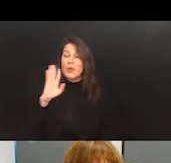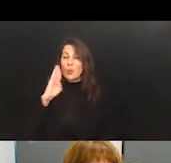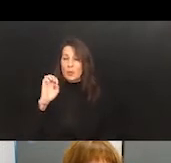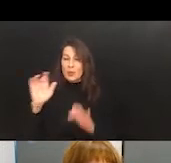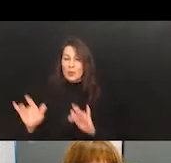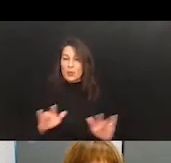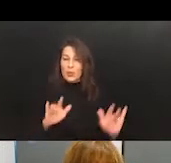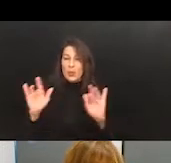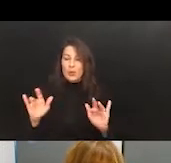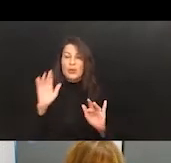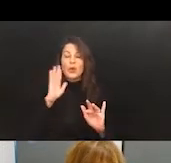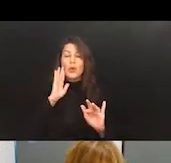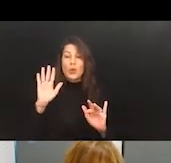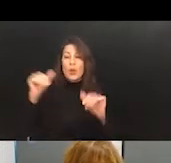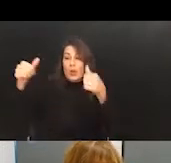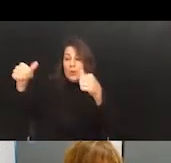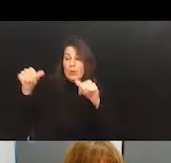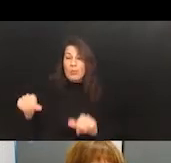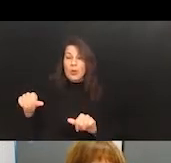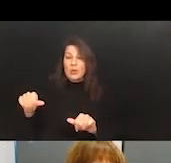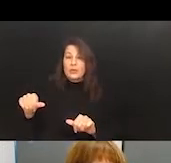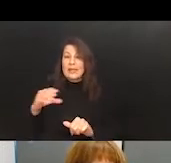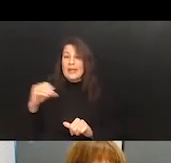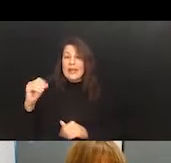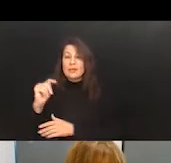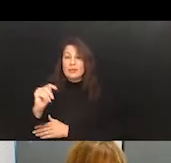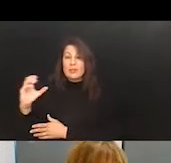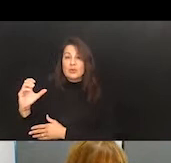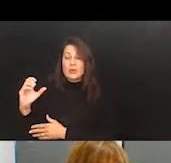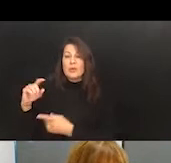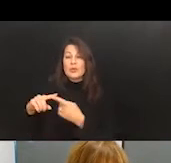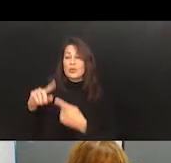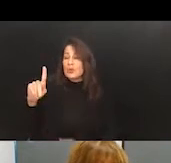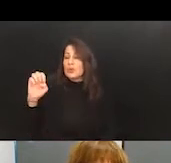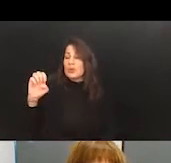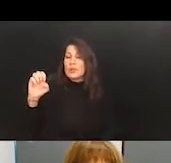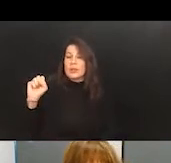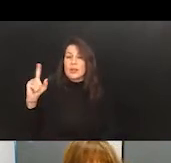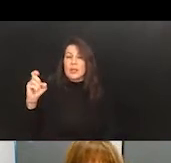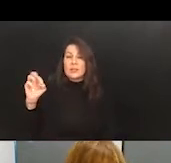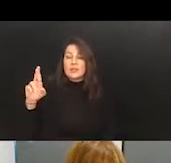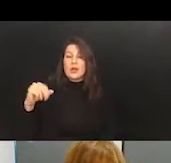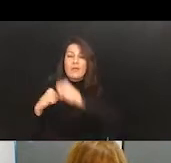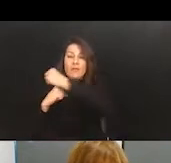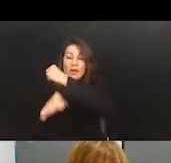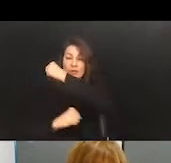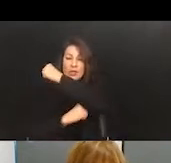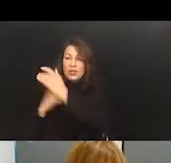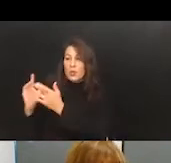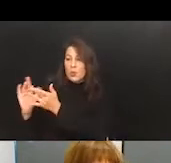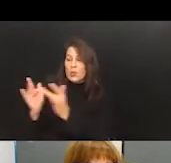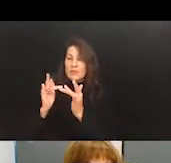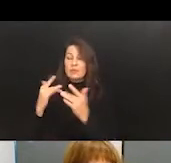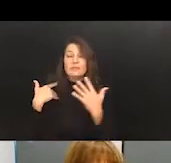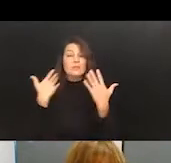We'll post an archive of this webinar and transcript to the Kessler Foundation website. I'd like to thank the University of New Hampshire,